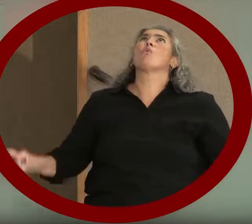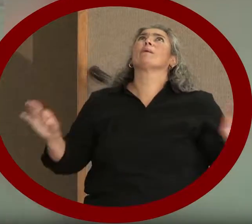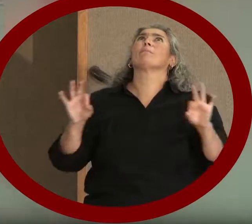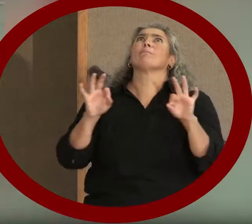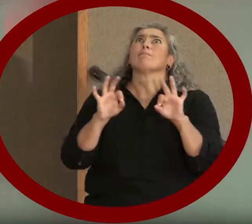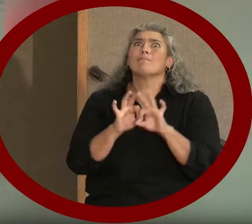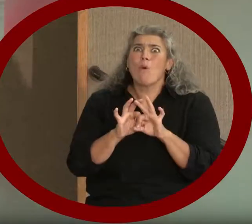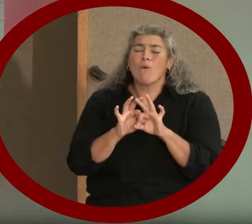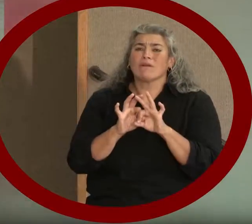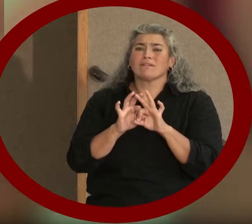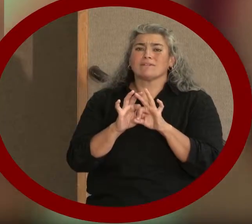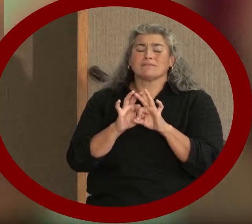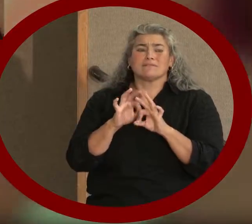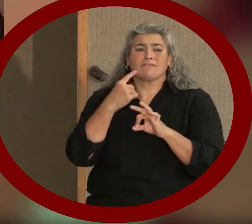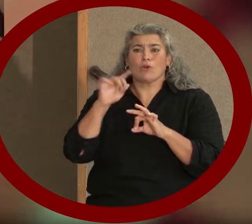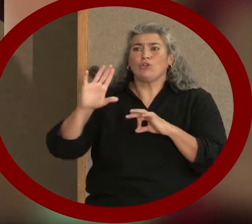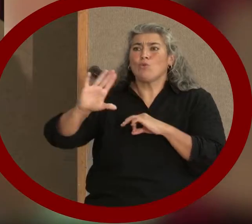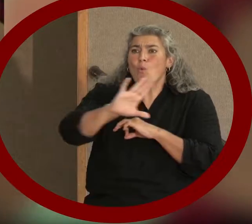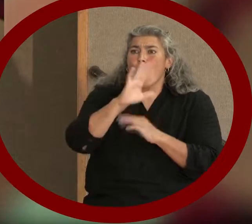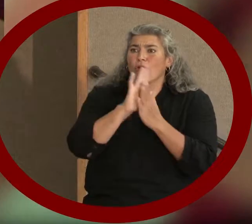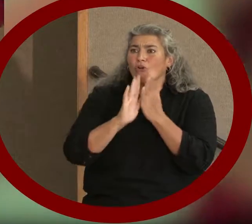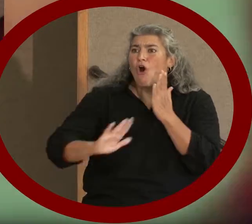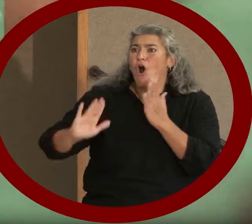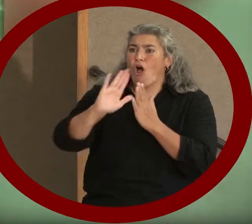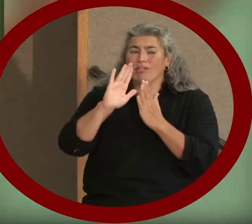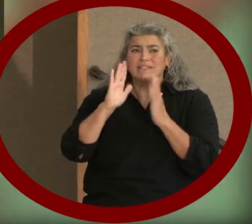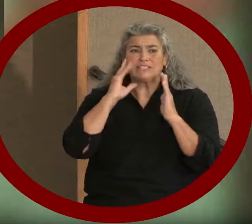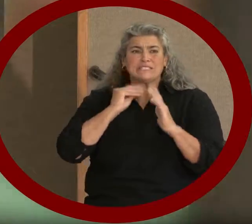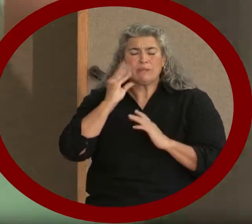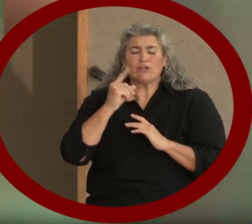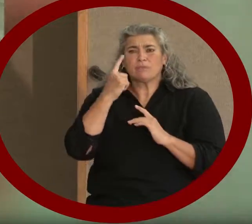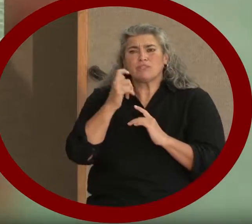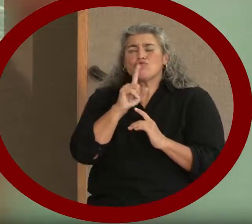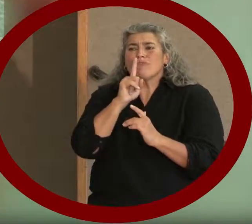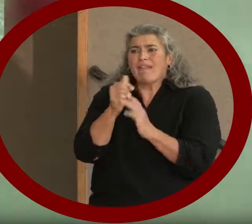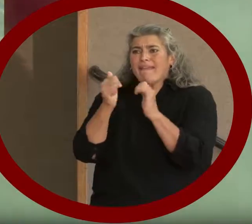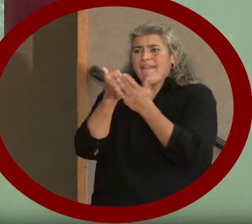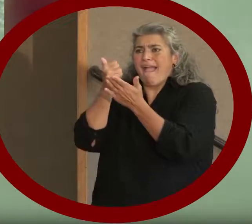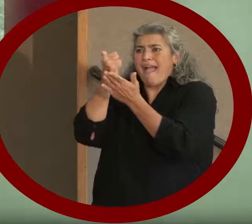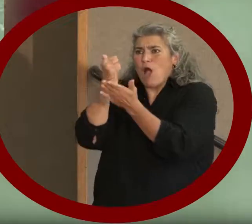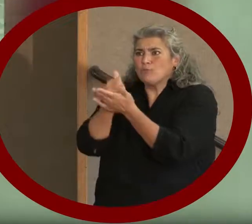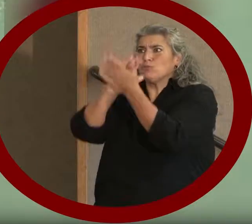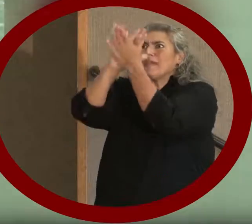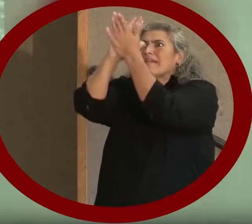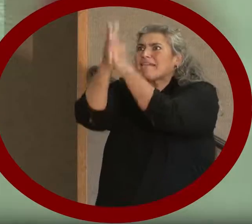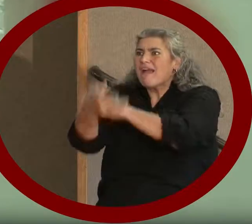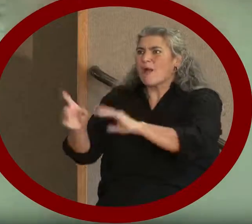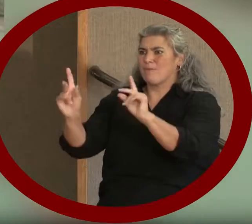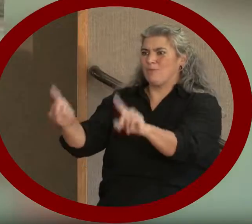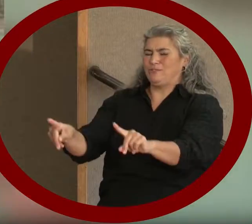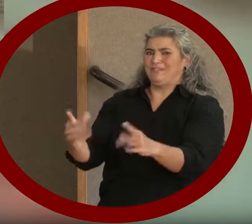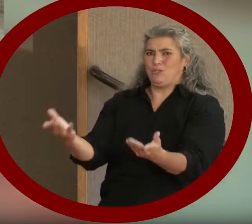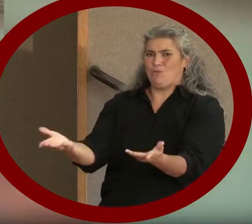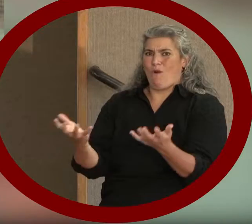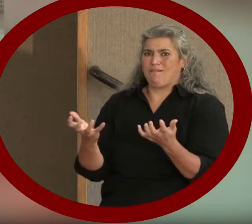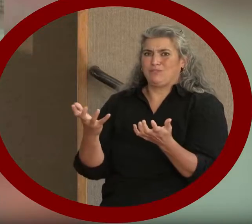because it allows you to shape your character and be changed by the people that you live with.